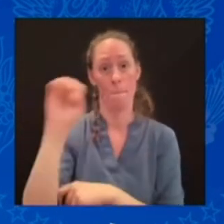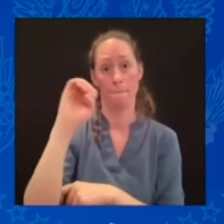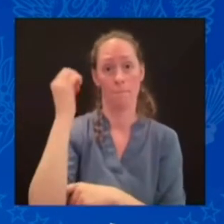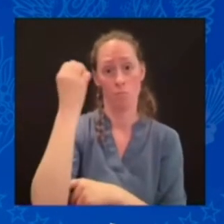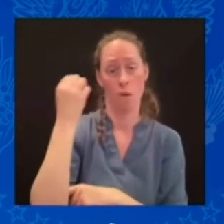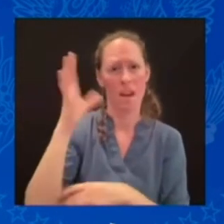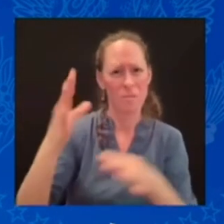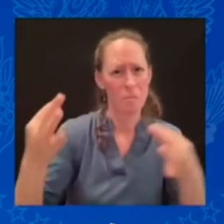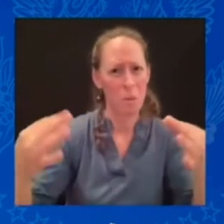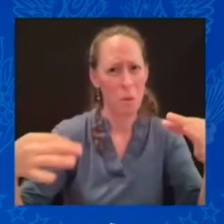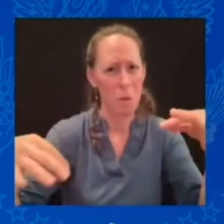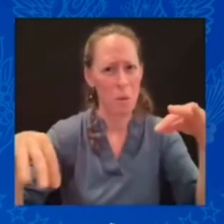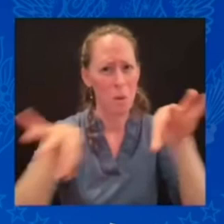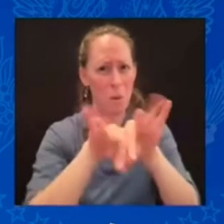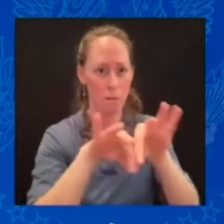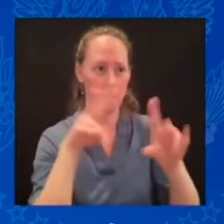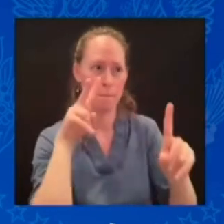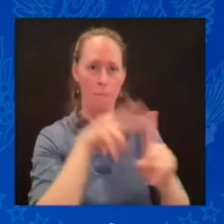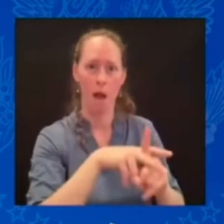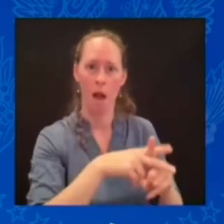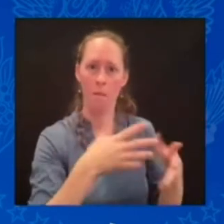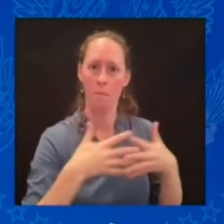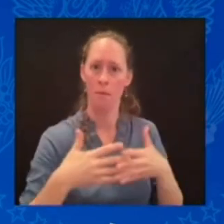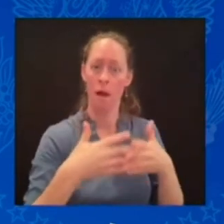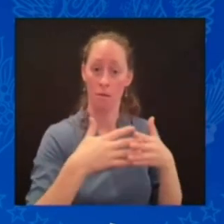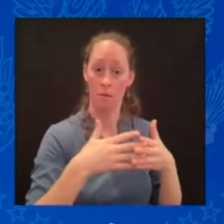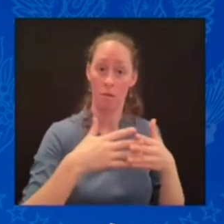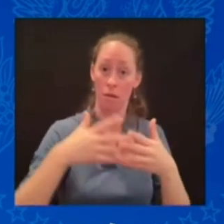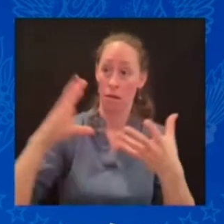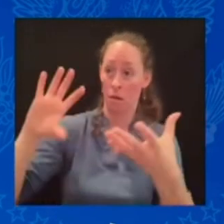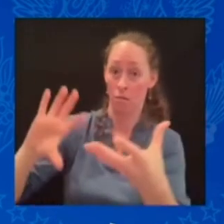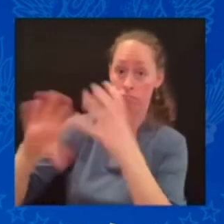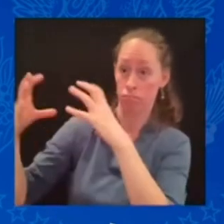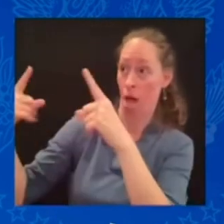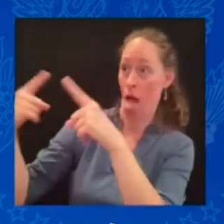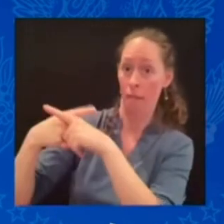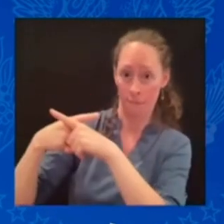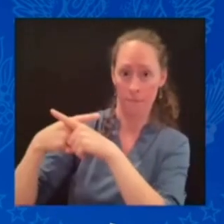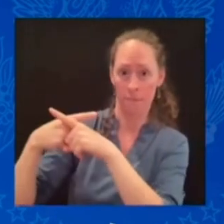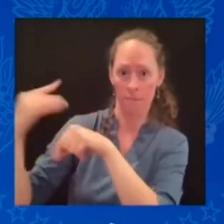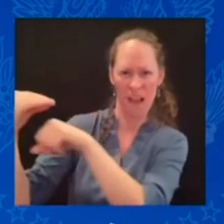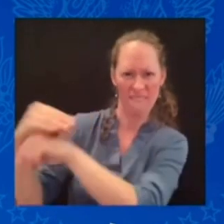us not engaged has never happened in modern history. That's why we're staying together.